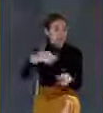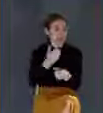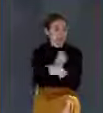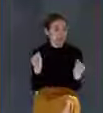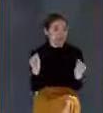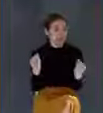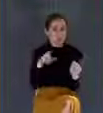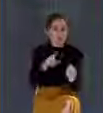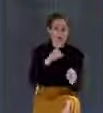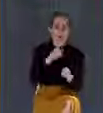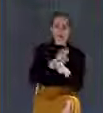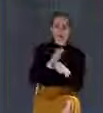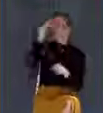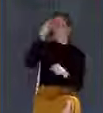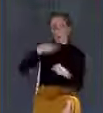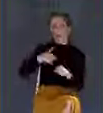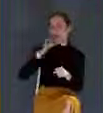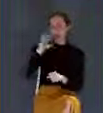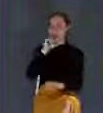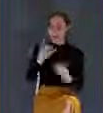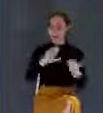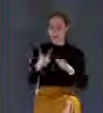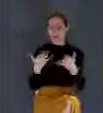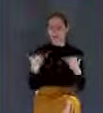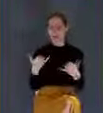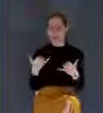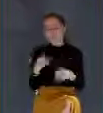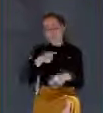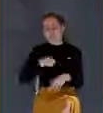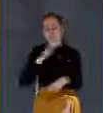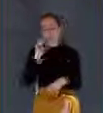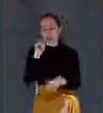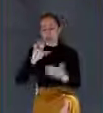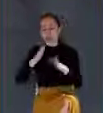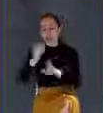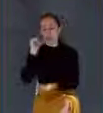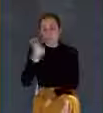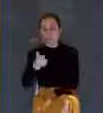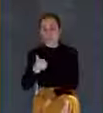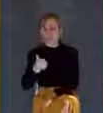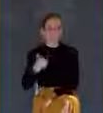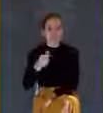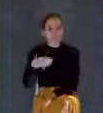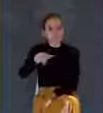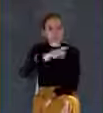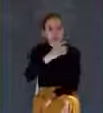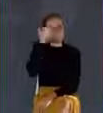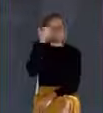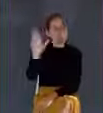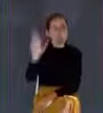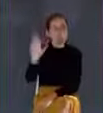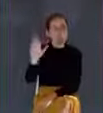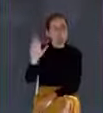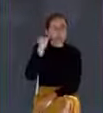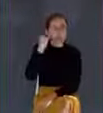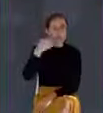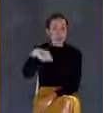tomorrow. If that were to happen, would you be ready? Is Jesus your Savior and your Lord?